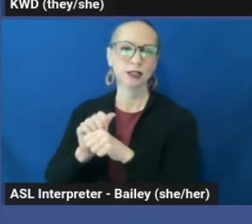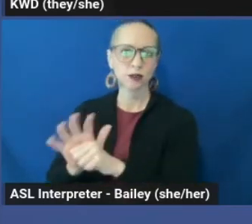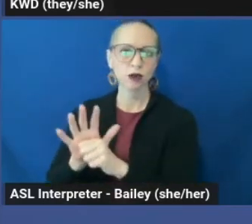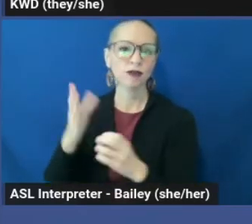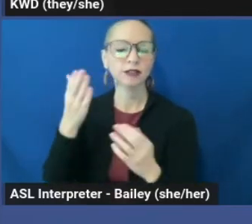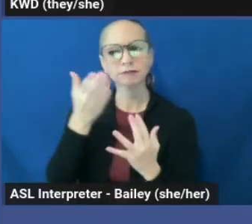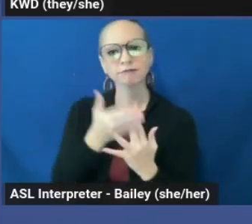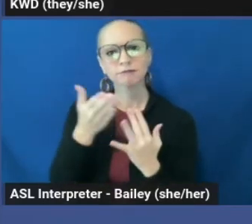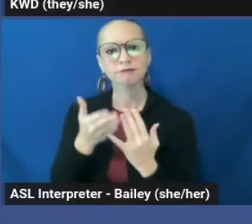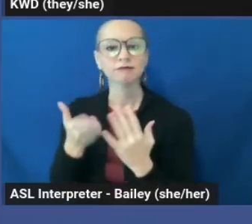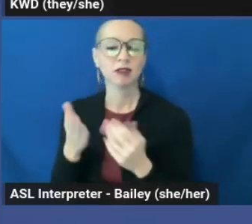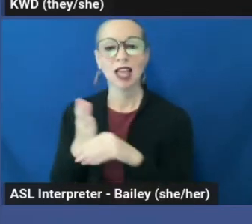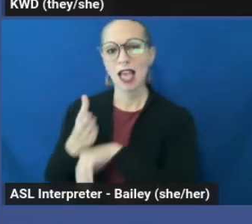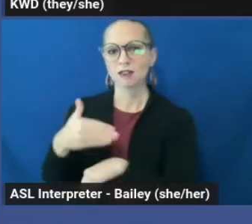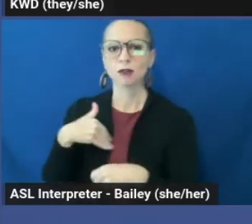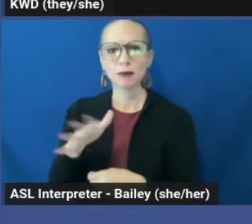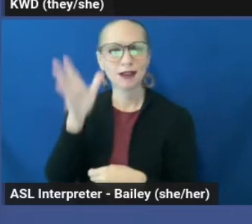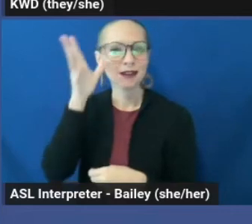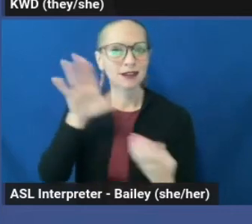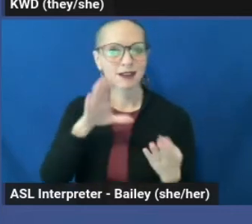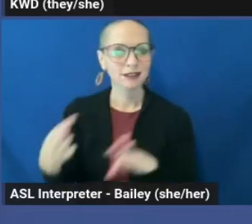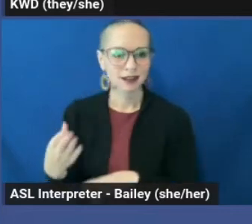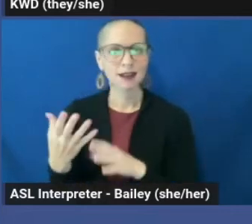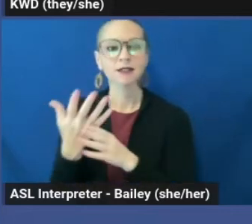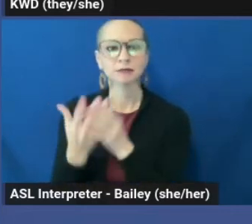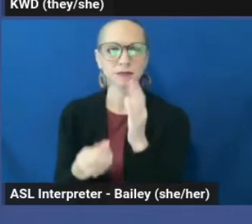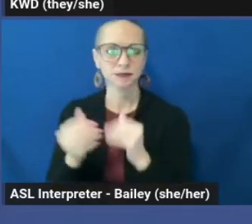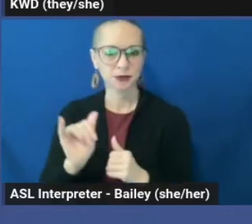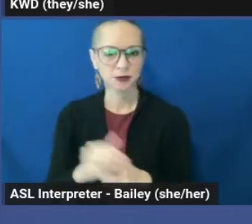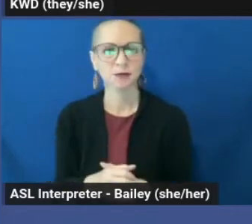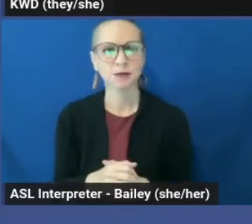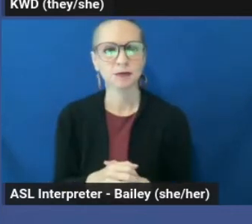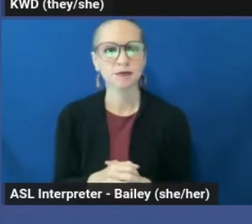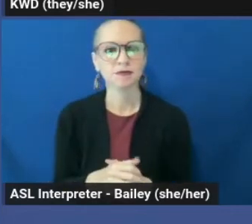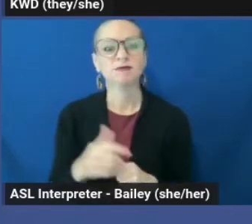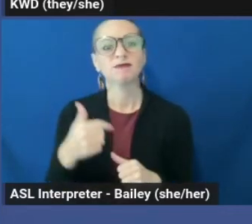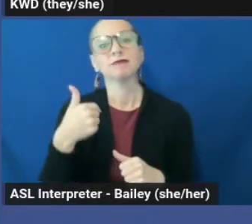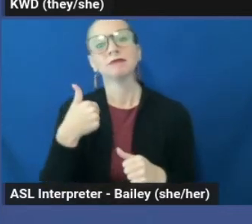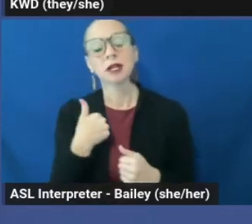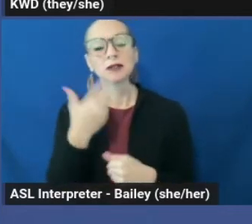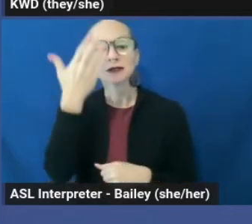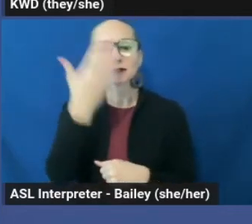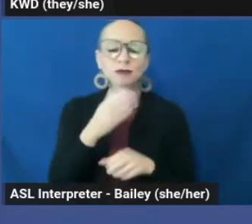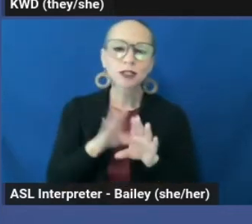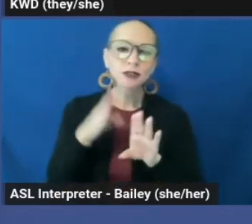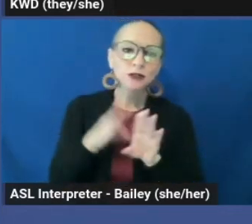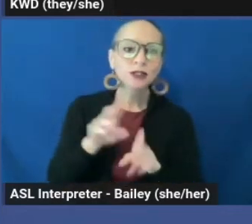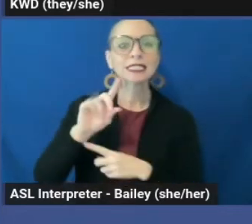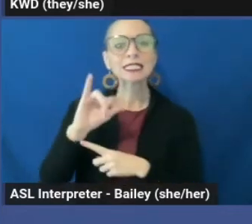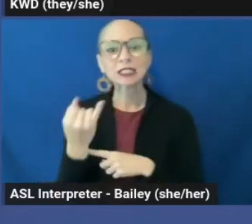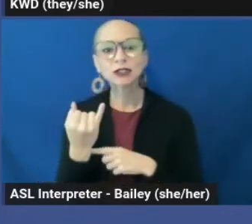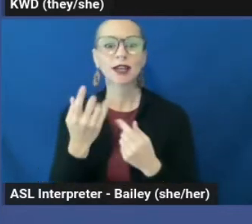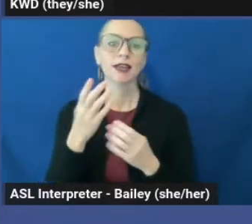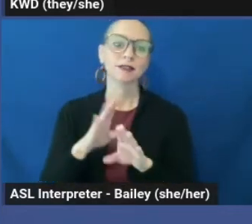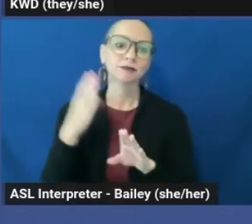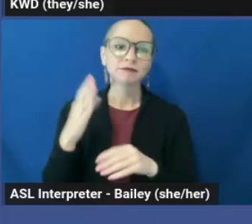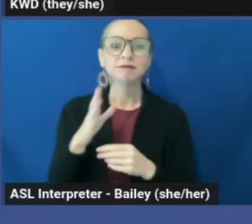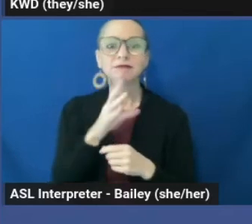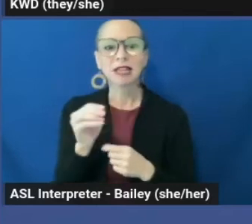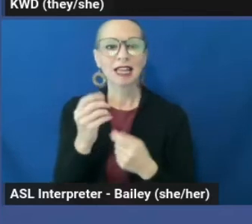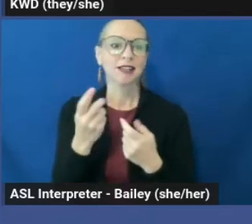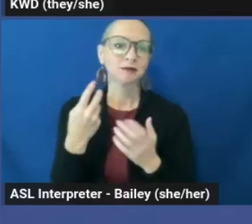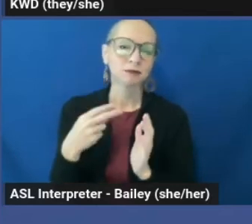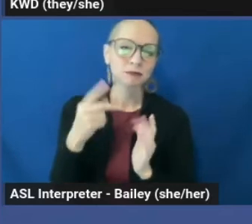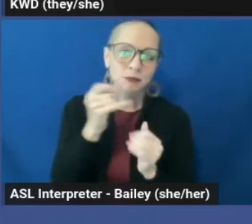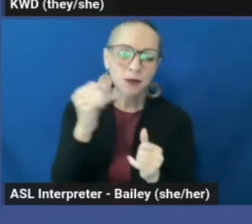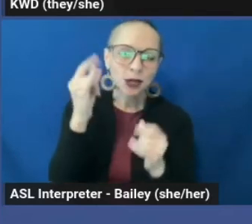and after my dad passed in 2021. I was a bouncer, DJ, doorman, bartender, and dancer at the first club I worked at.